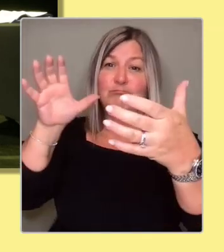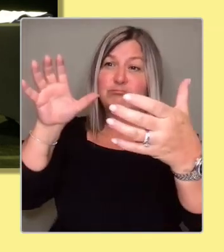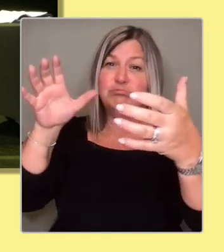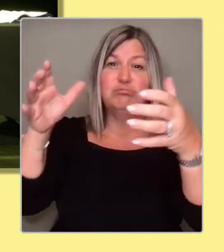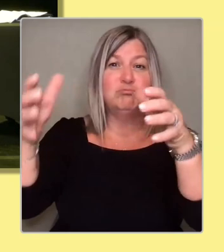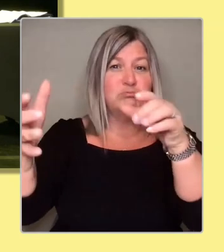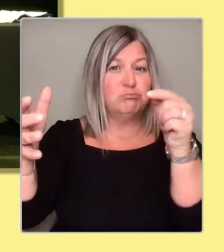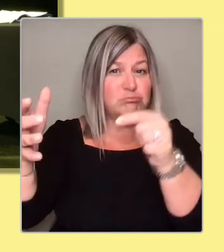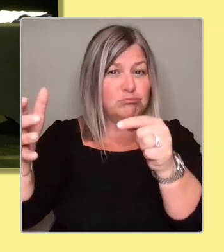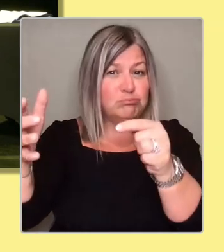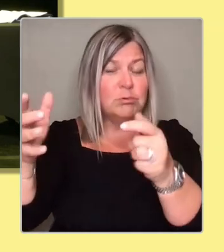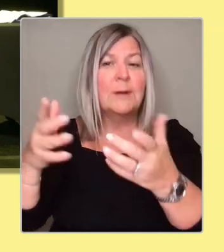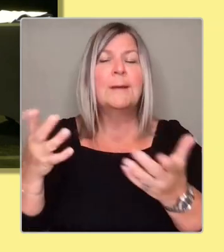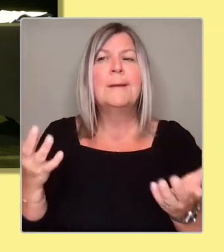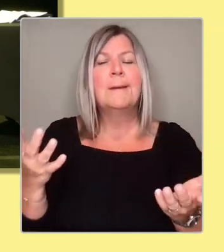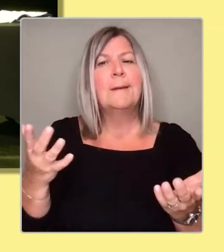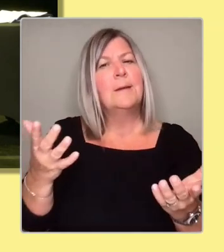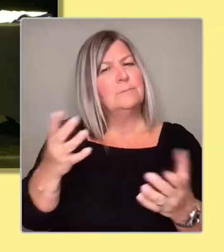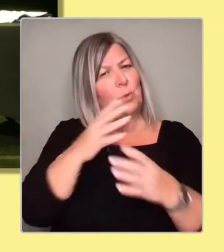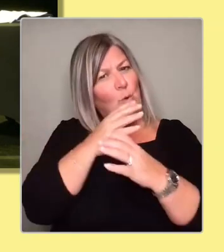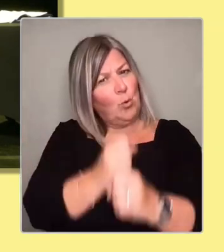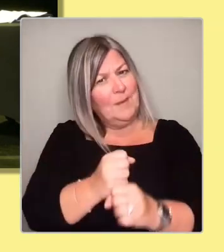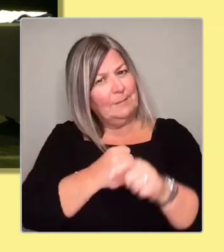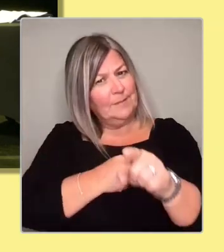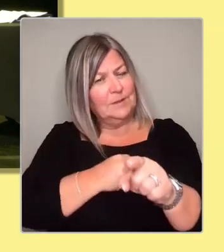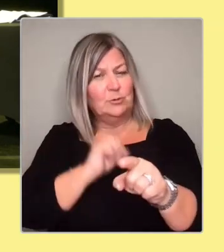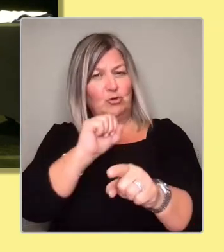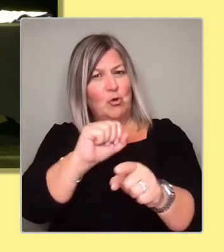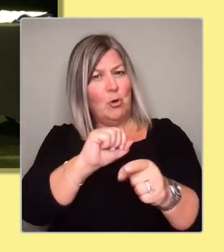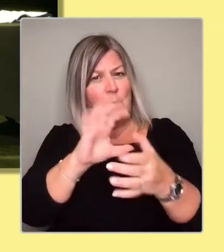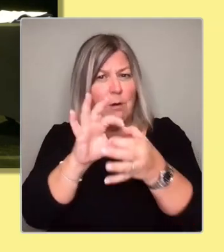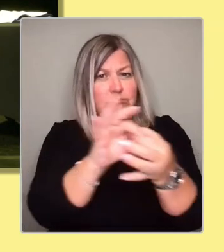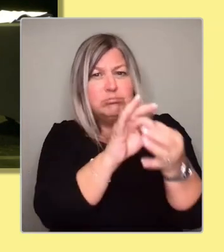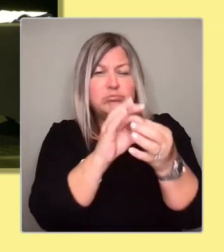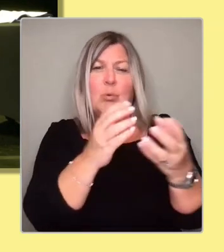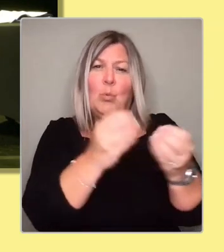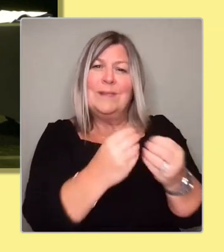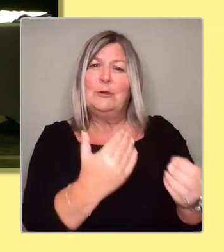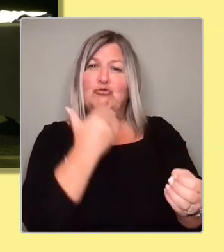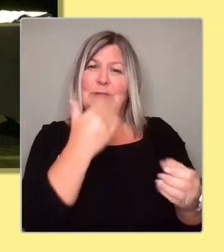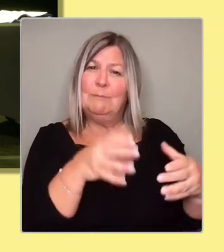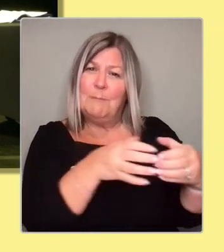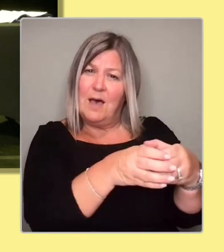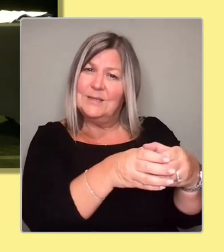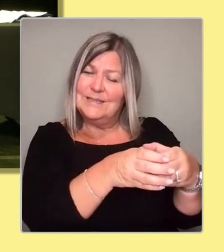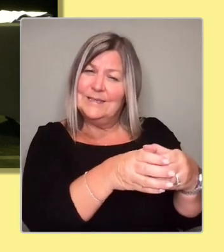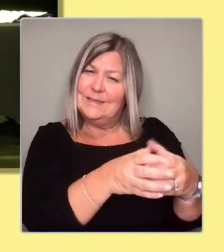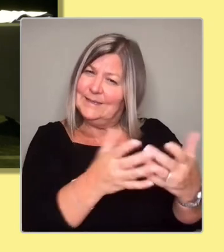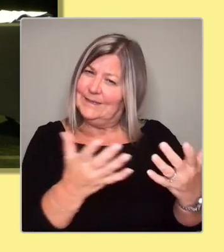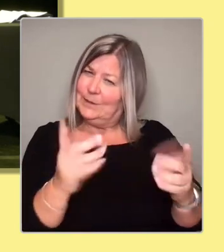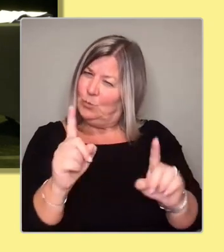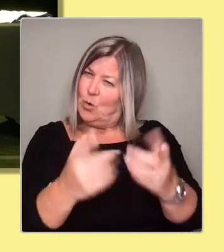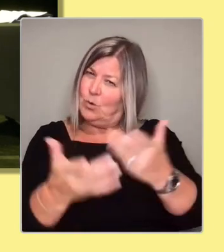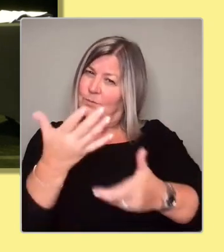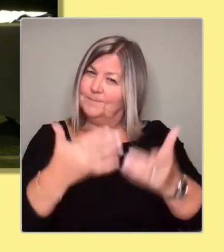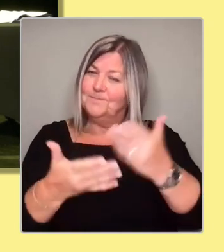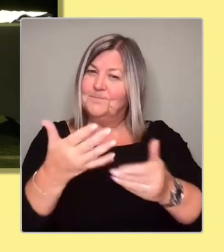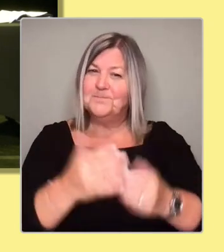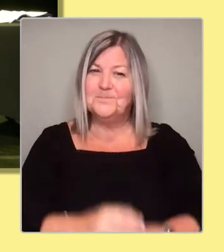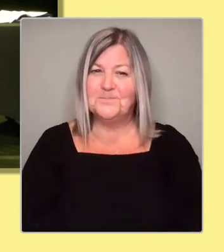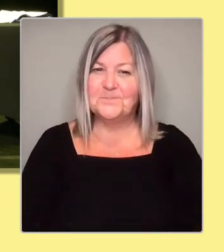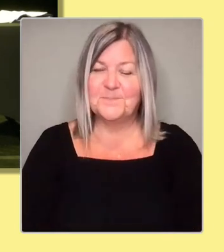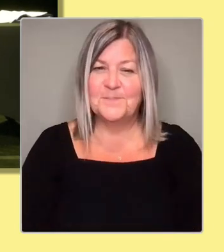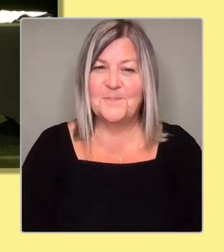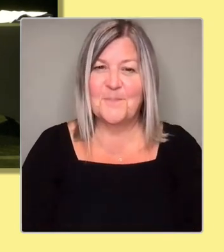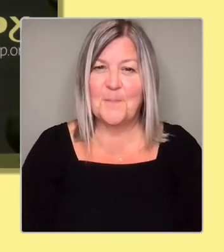our coalition with the Greens in the Scottish Parliament at the moment. Thanks. Thank you very much. First to answer this is Kate.